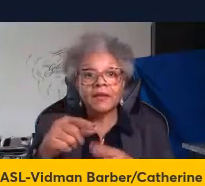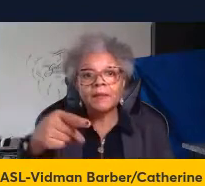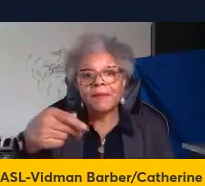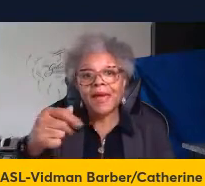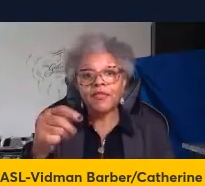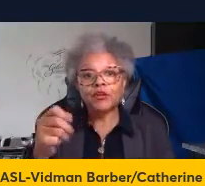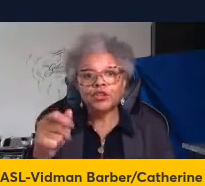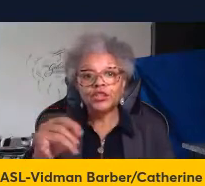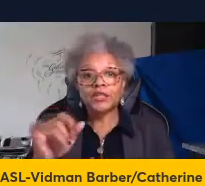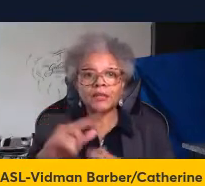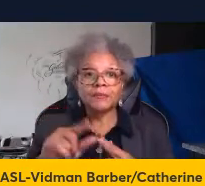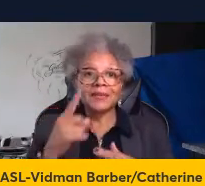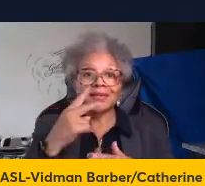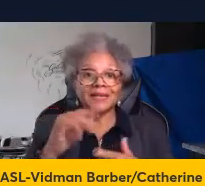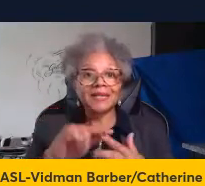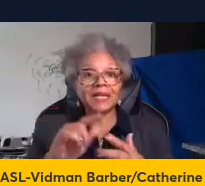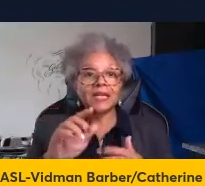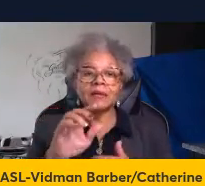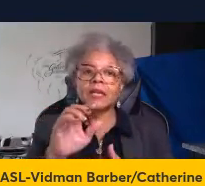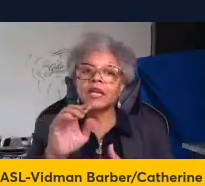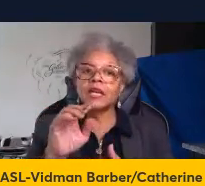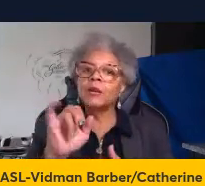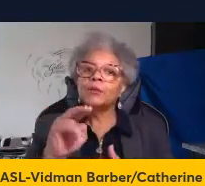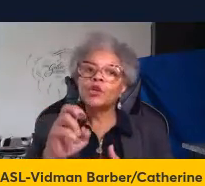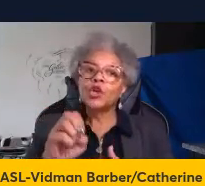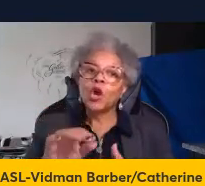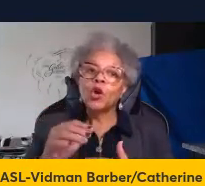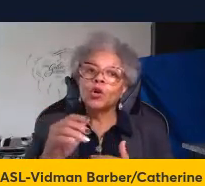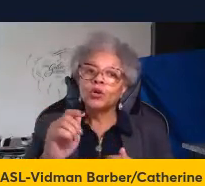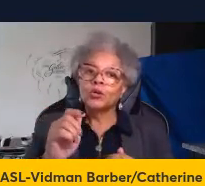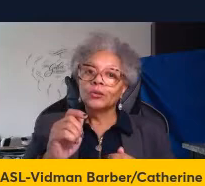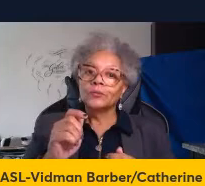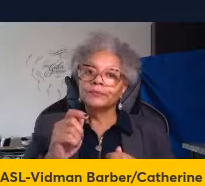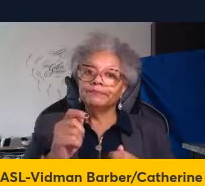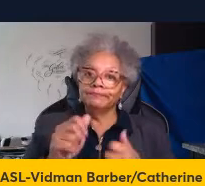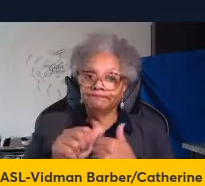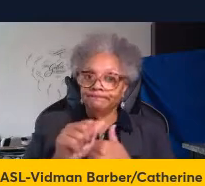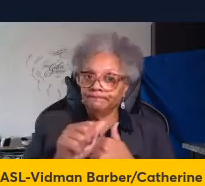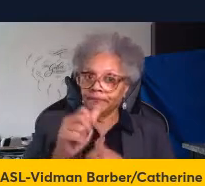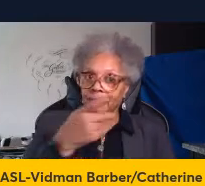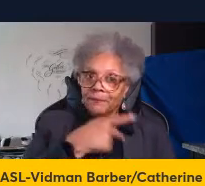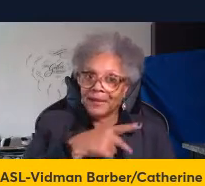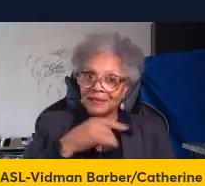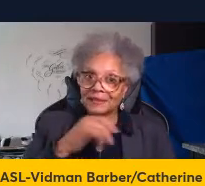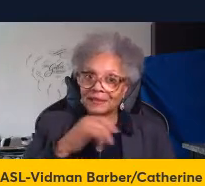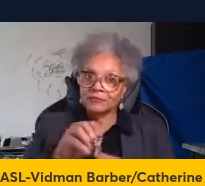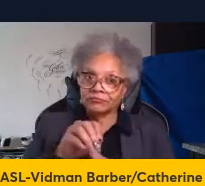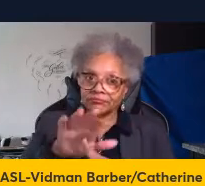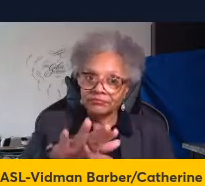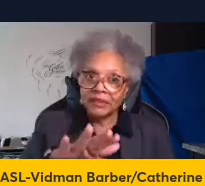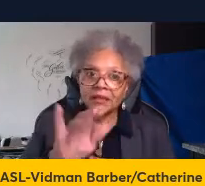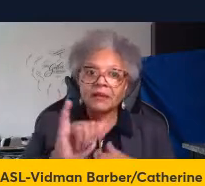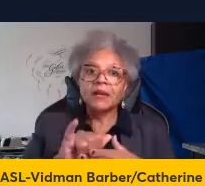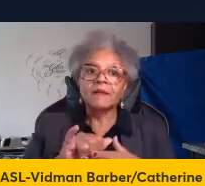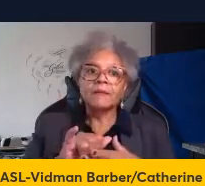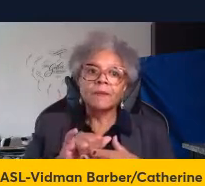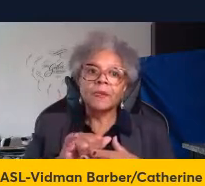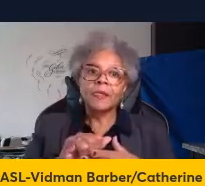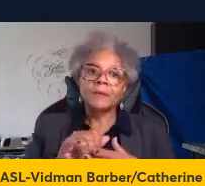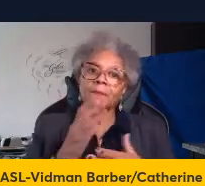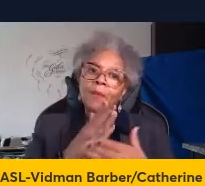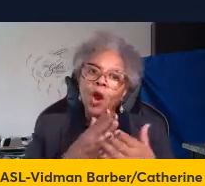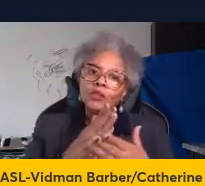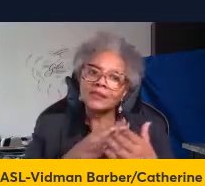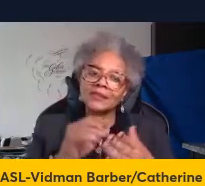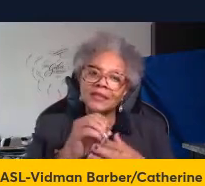immunocompromised patients bacteria macrophages only partially activated